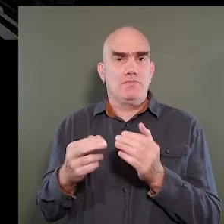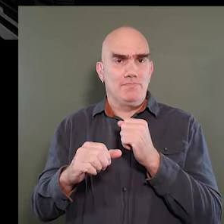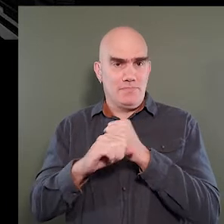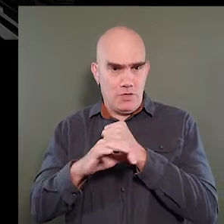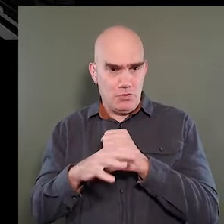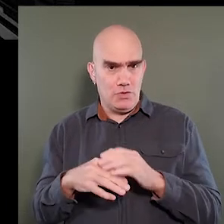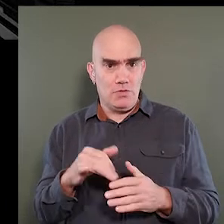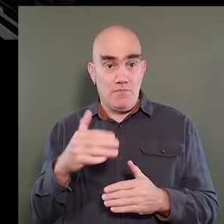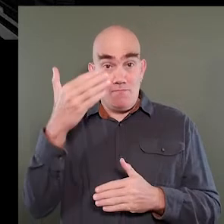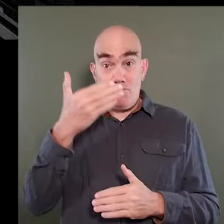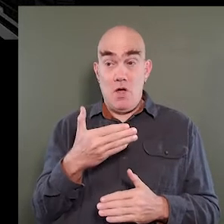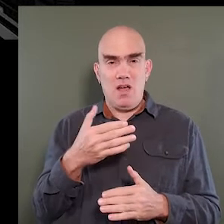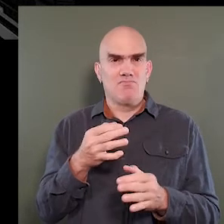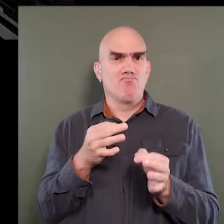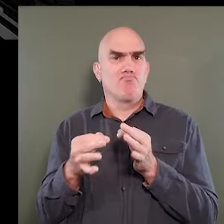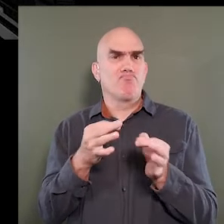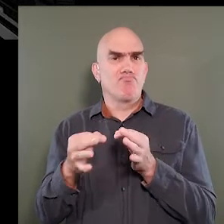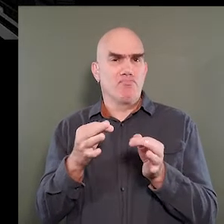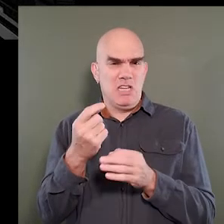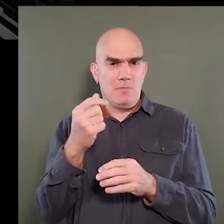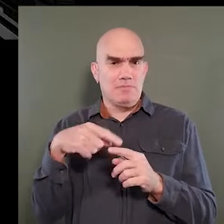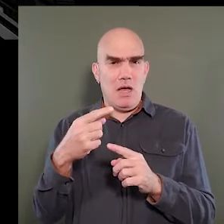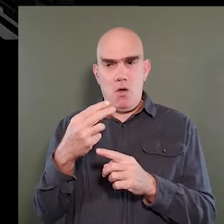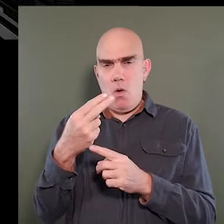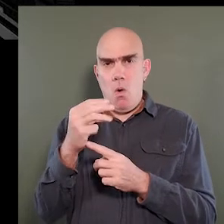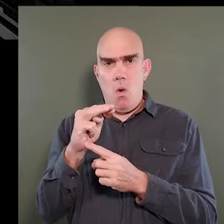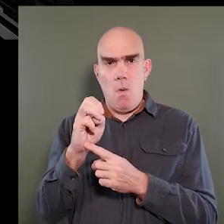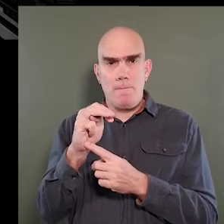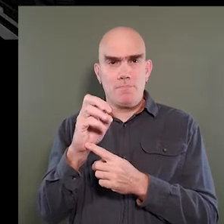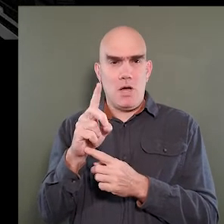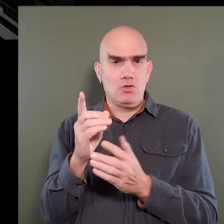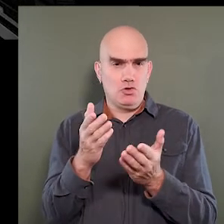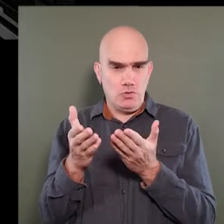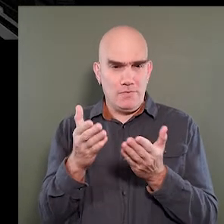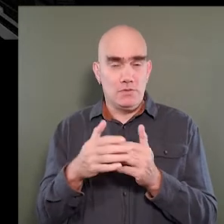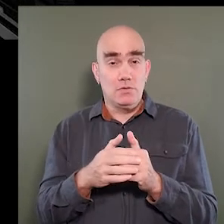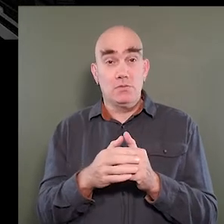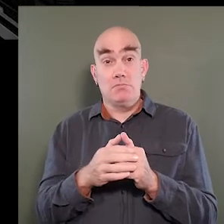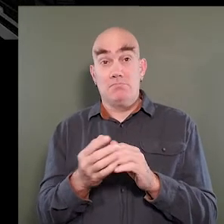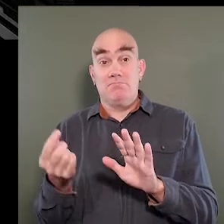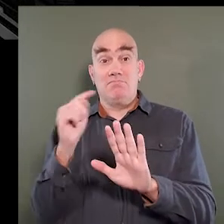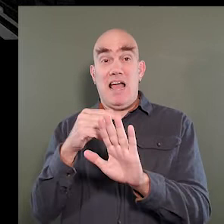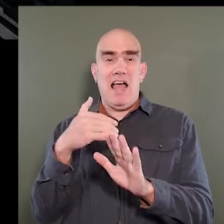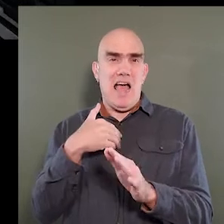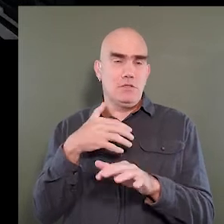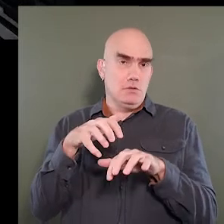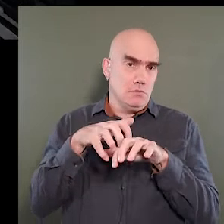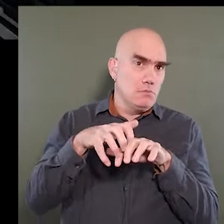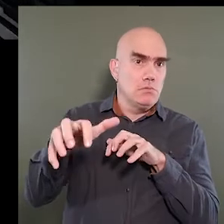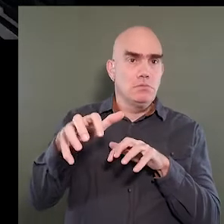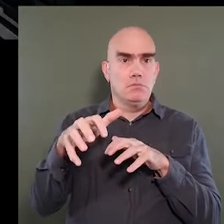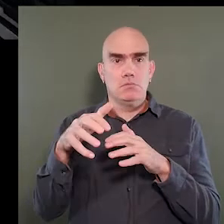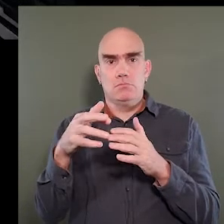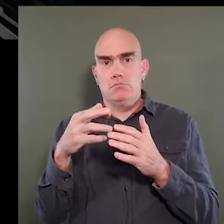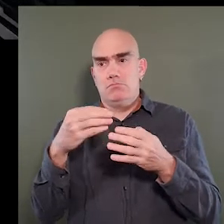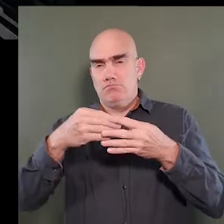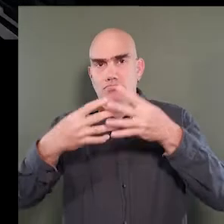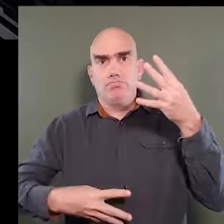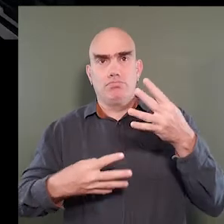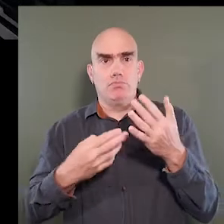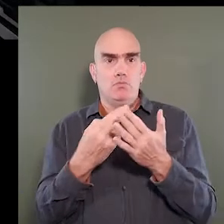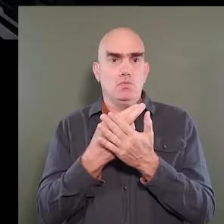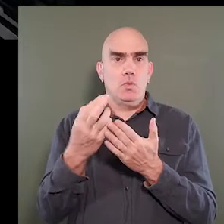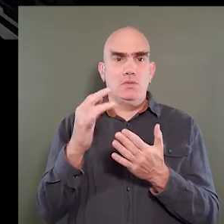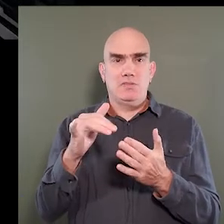front of it gives you a little bit of an explanation about OMAD services. The rear of it has a ton of resources that deal